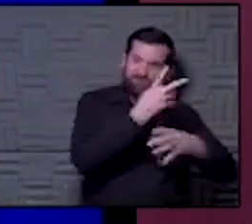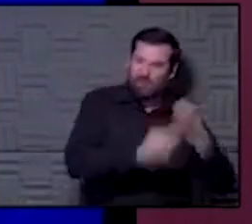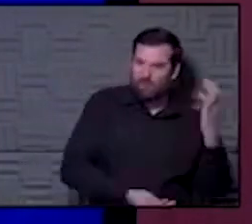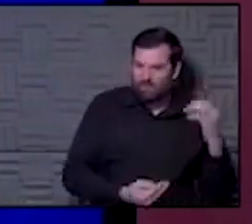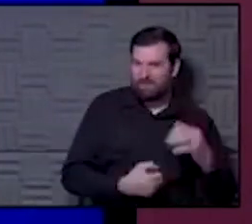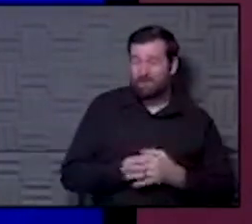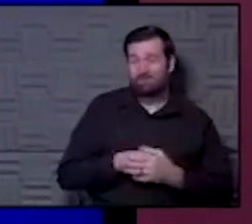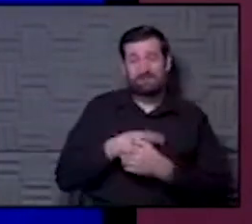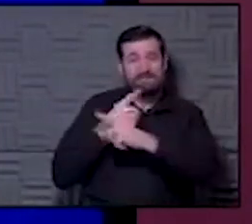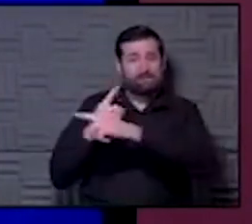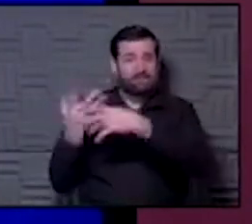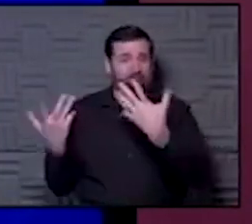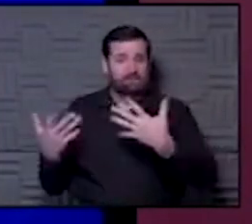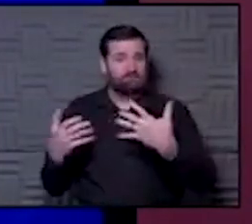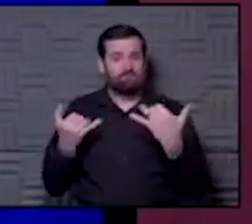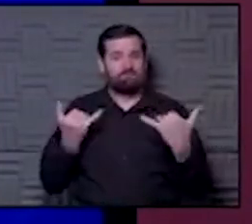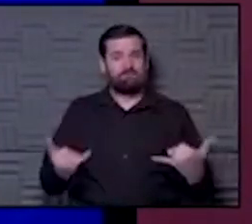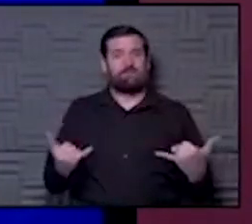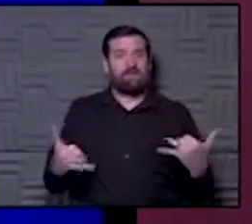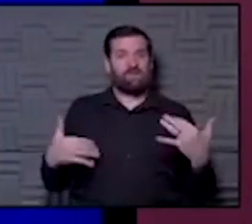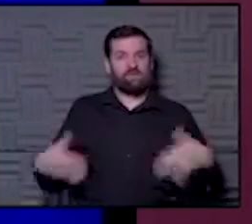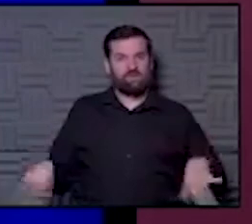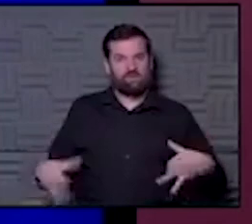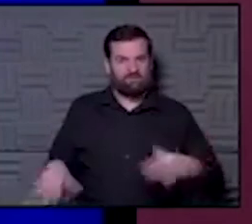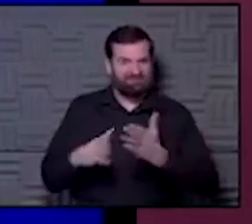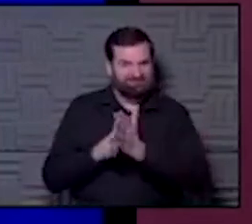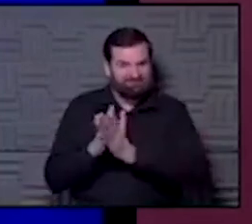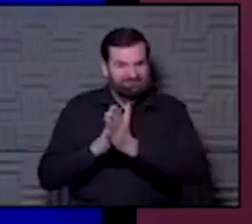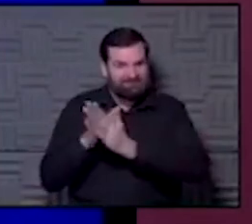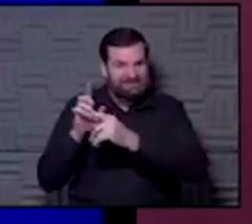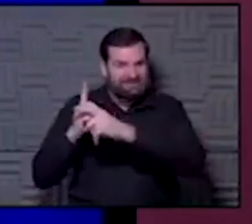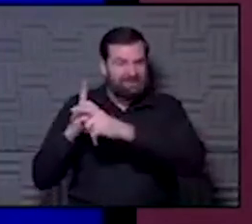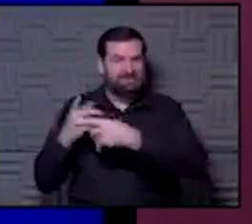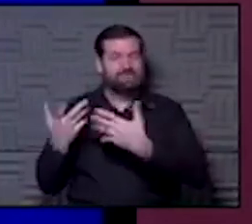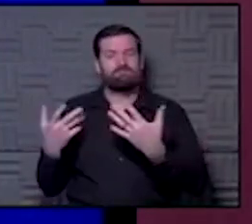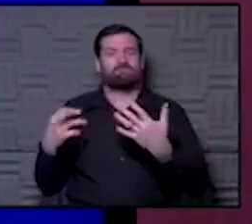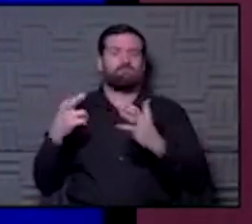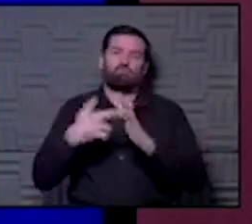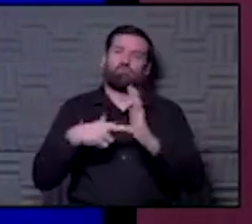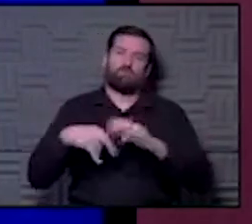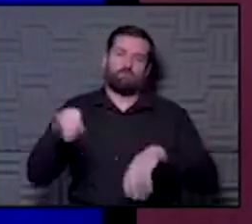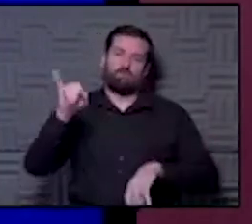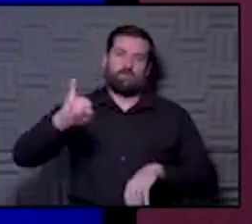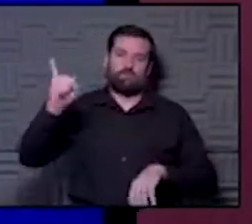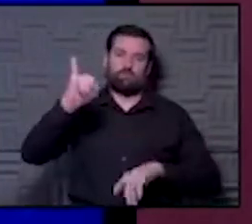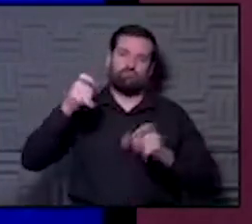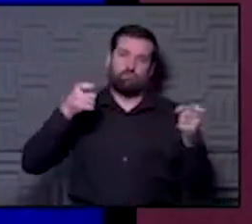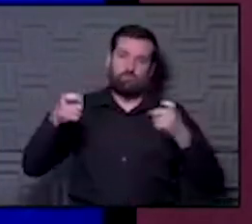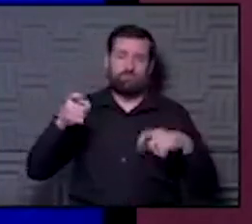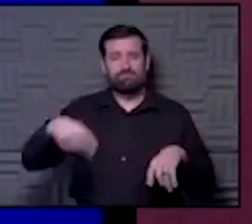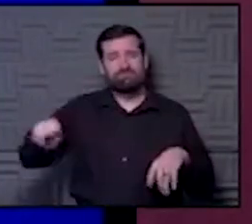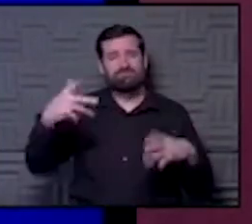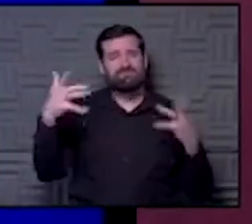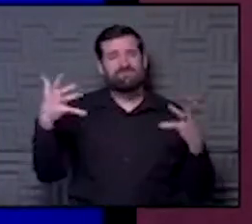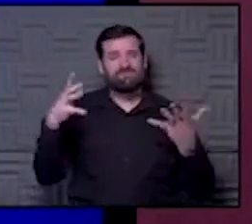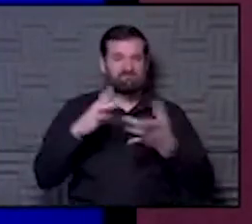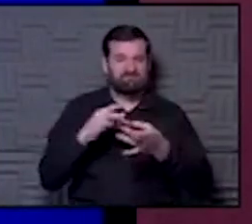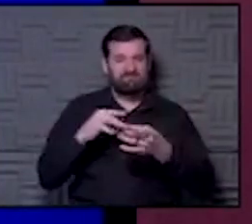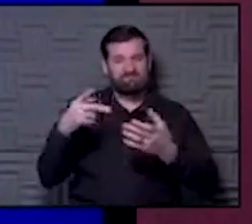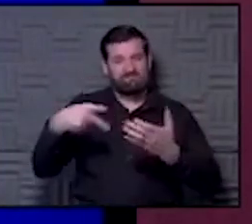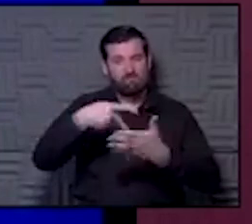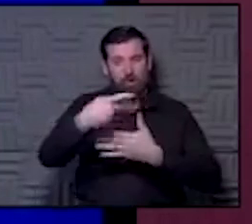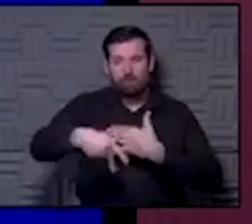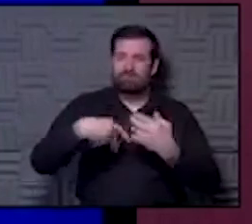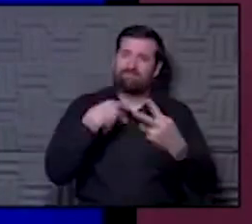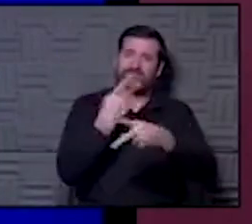Our defense, now that it's game on, defense are the rules of infection control. And you've heard in this program how those can